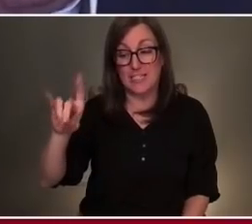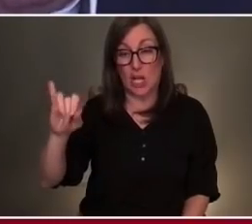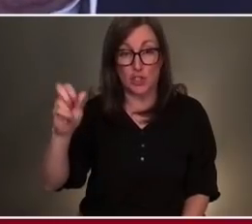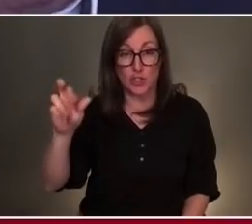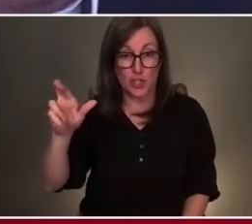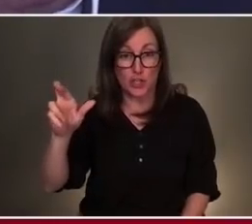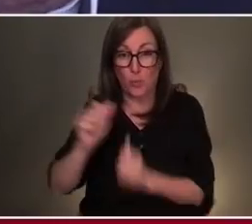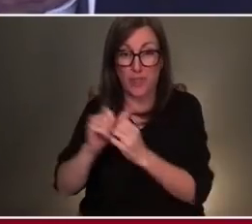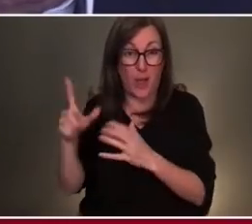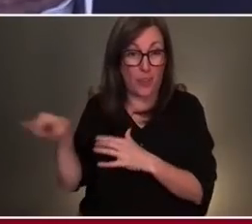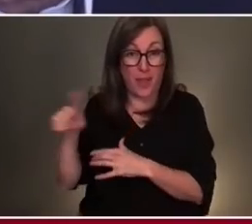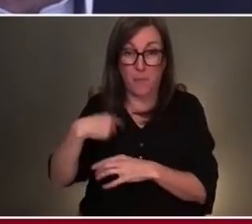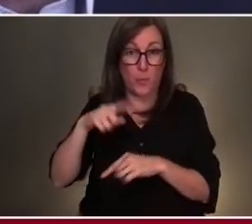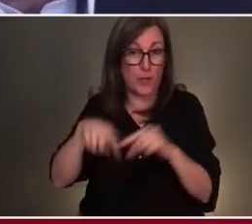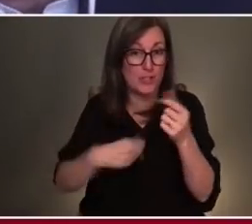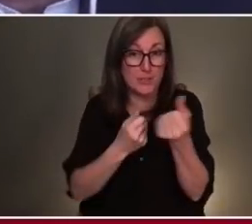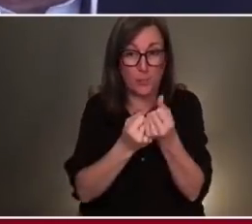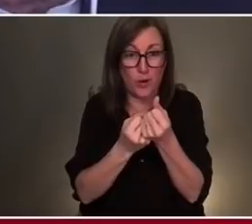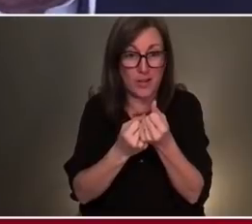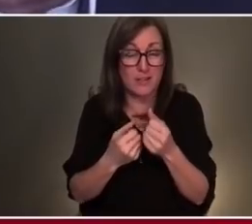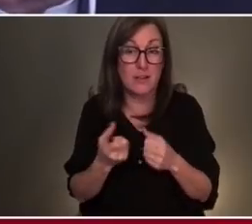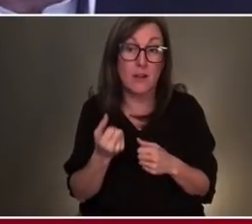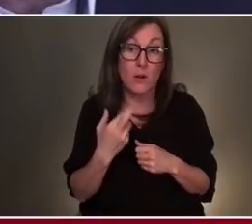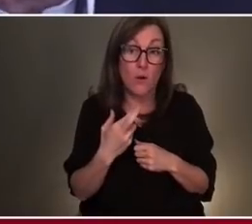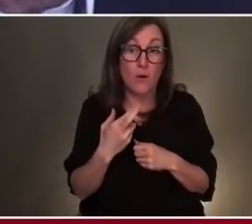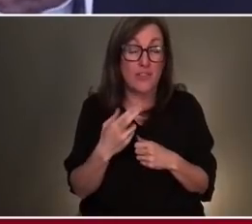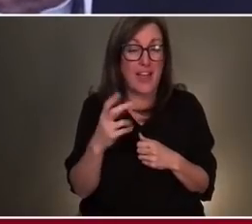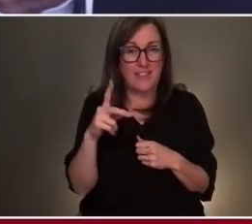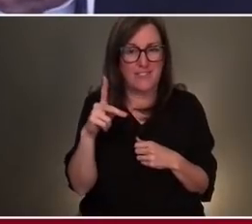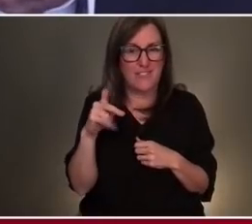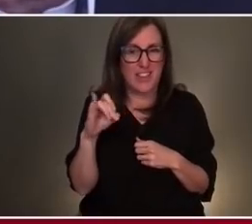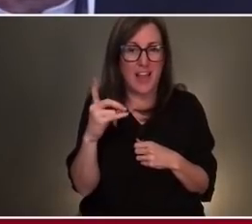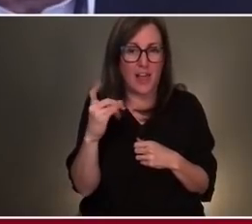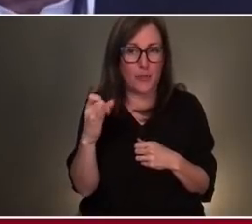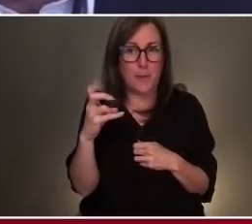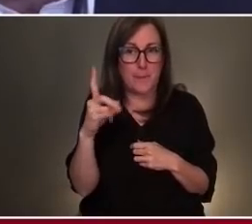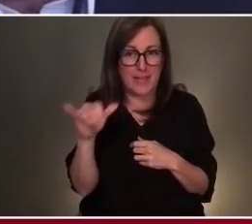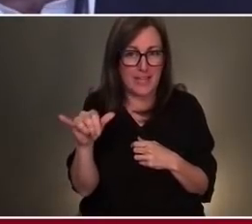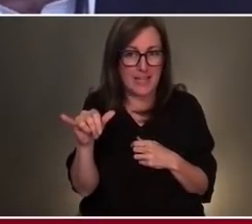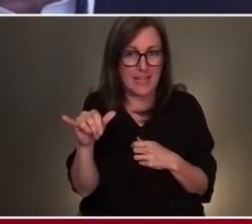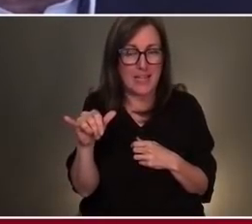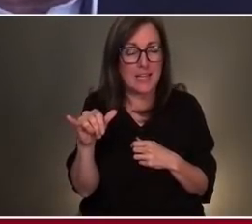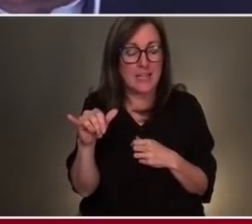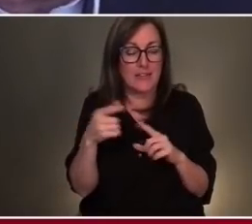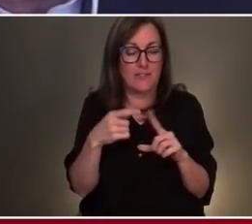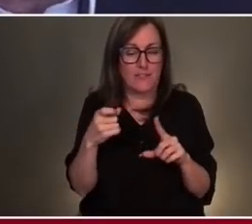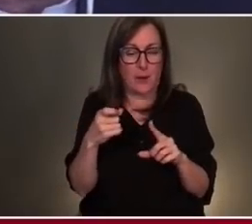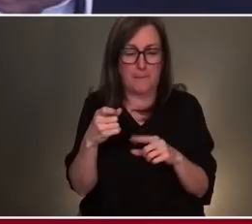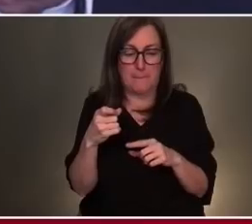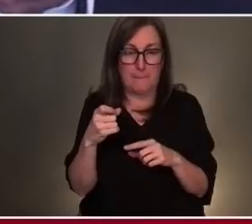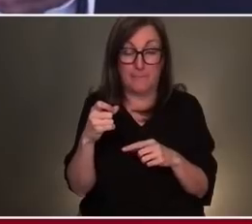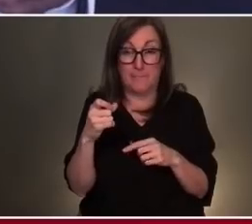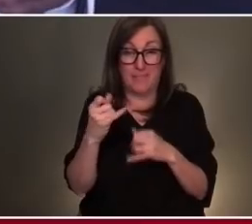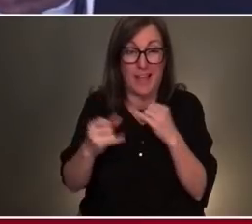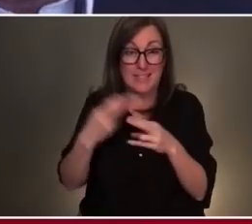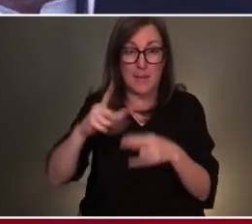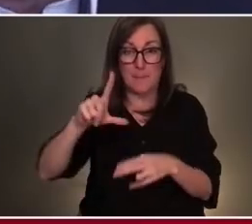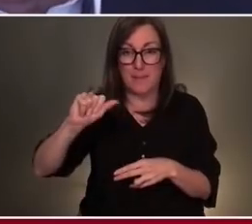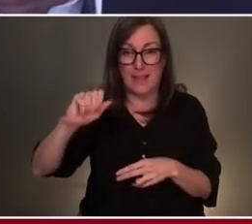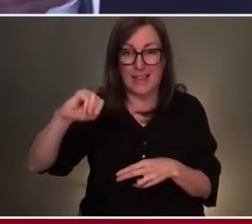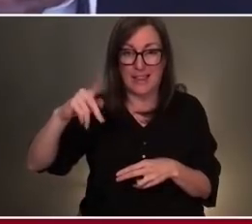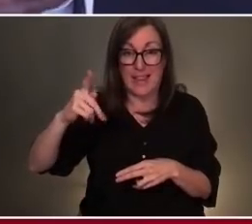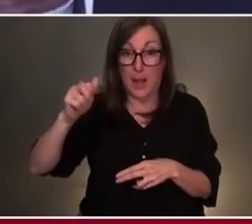the unorthodox philosophy of philanthropy from Mark Lampert has helped us be able to support much of the information on our website.